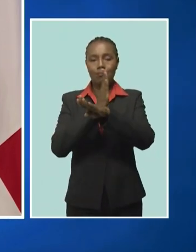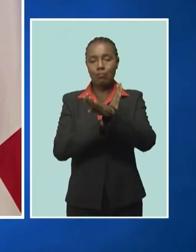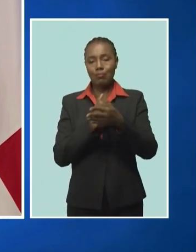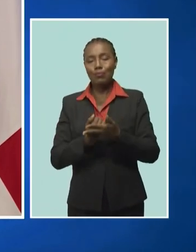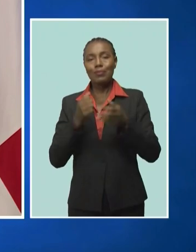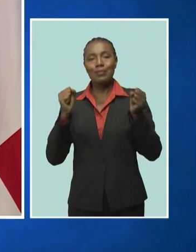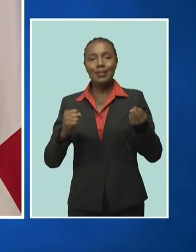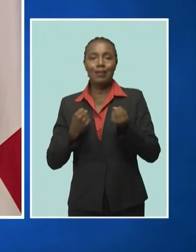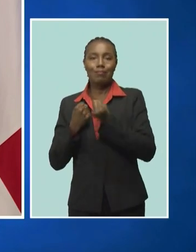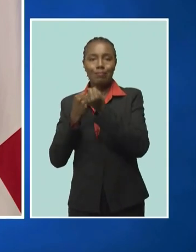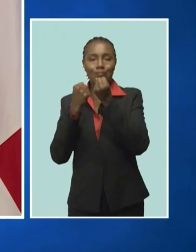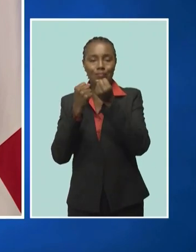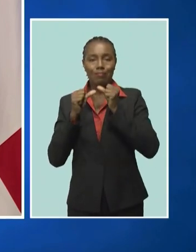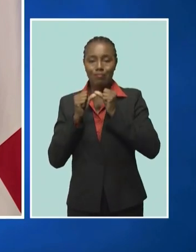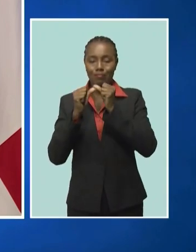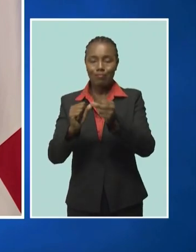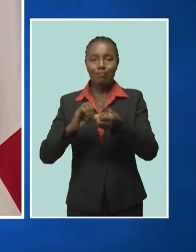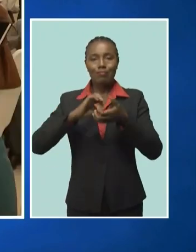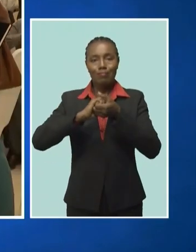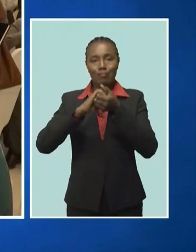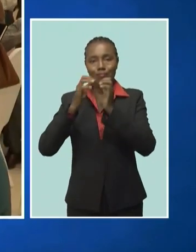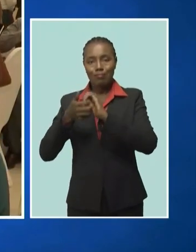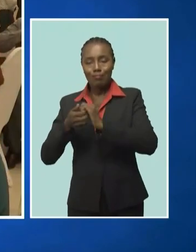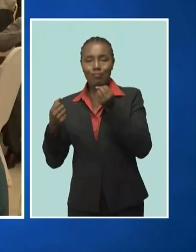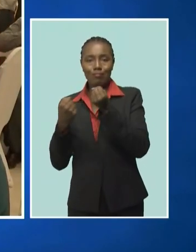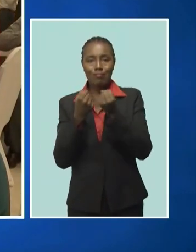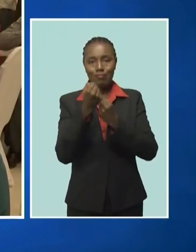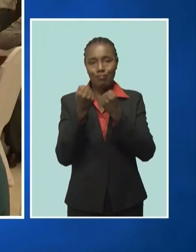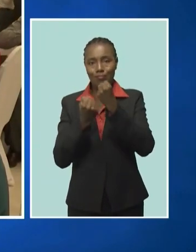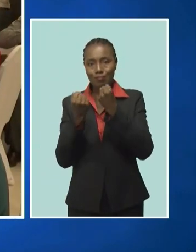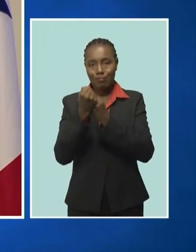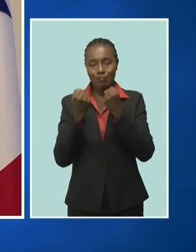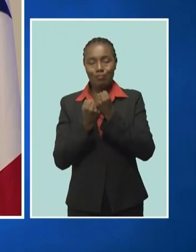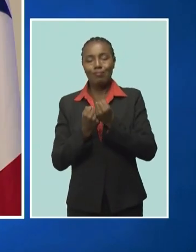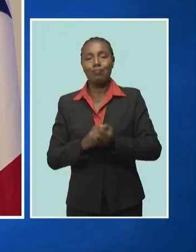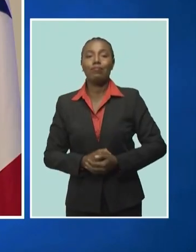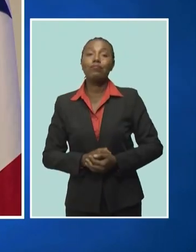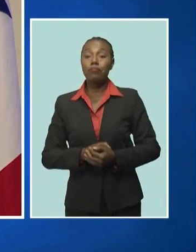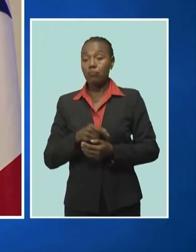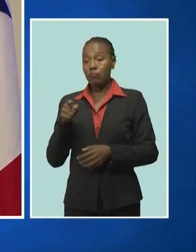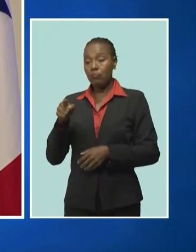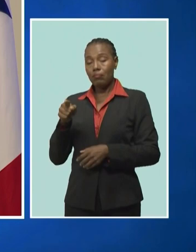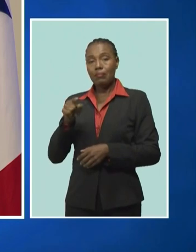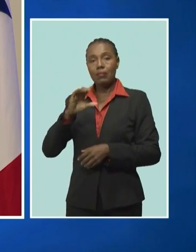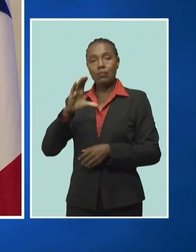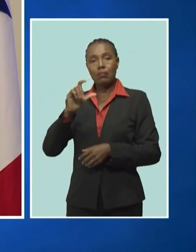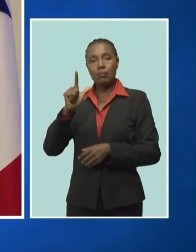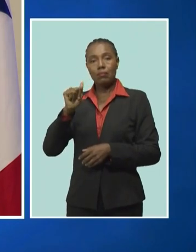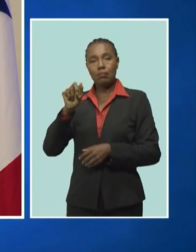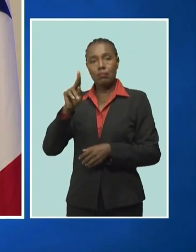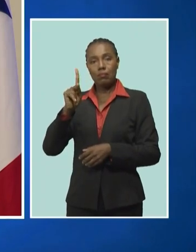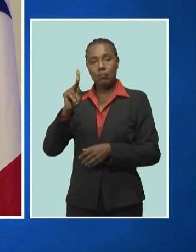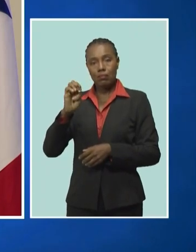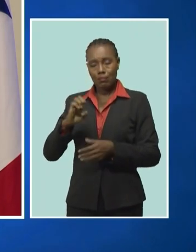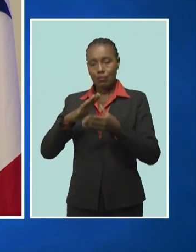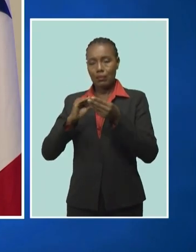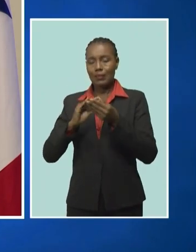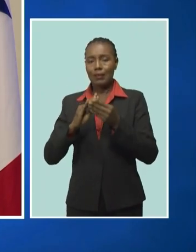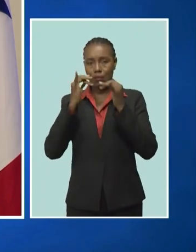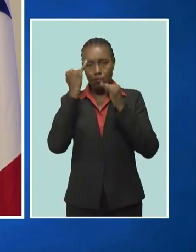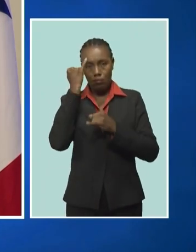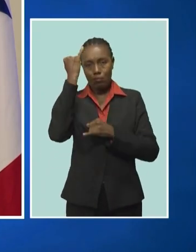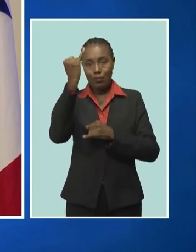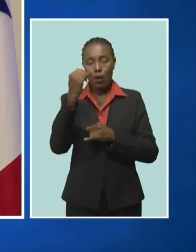cooperation and commercial exchanges. Similarly, James Clark, President of the Barbados Chamber of Commerce, says this initiative